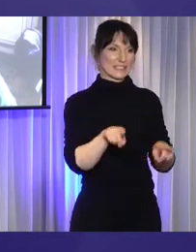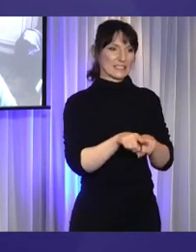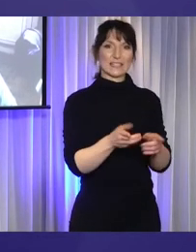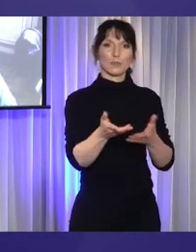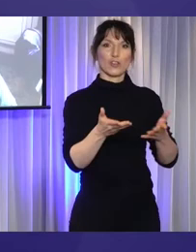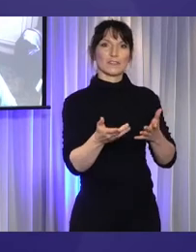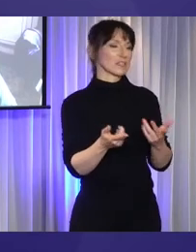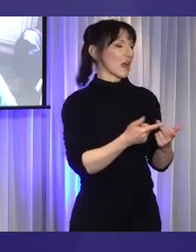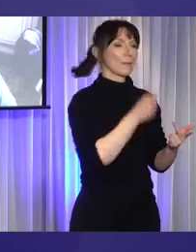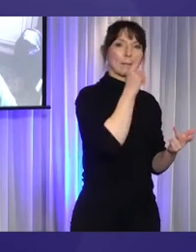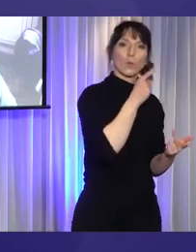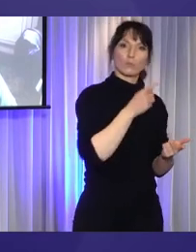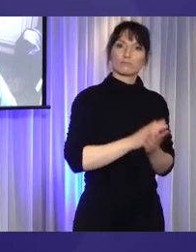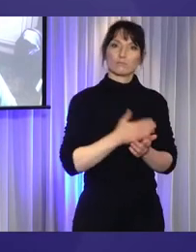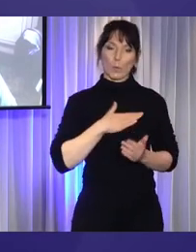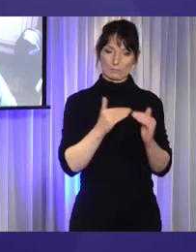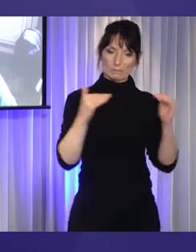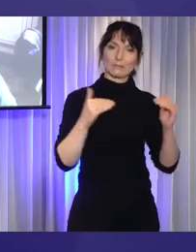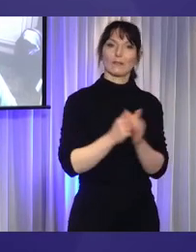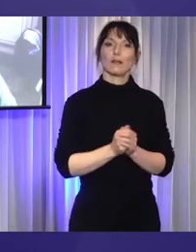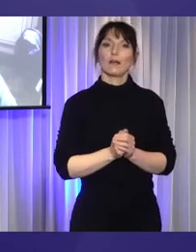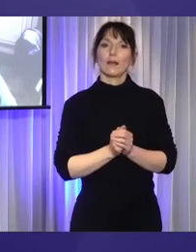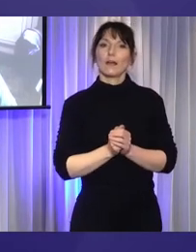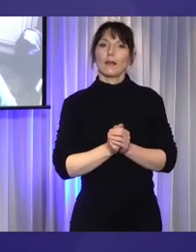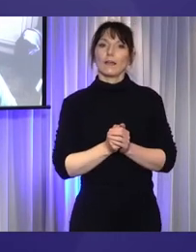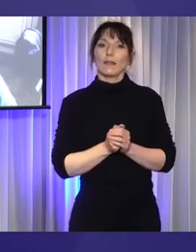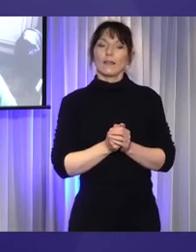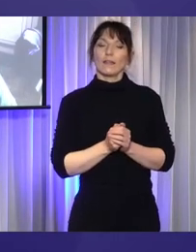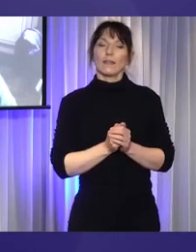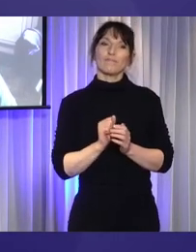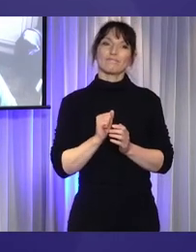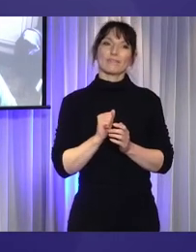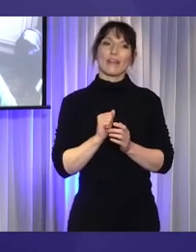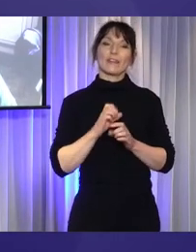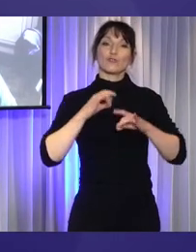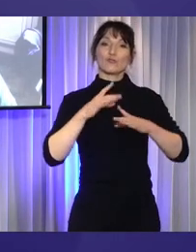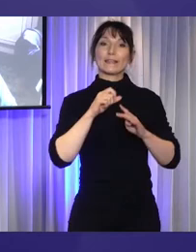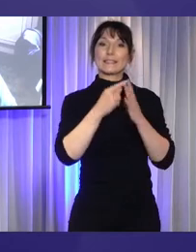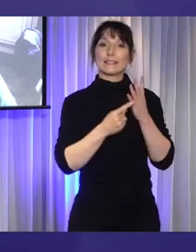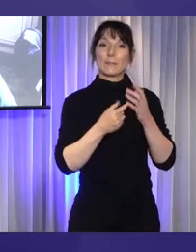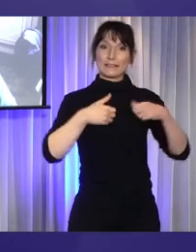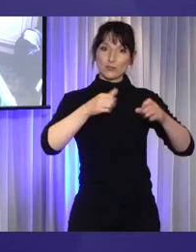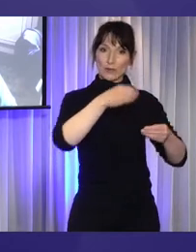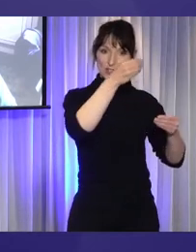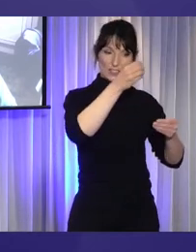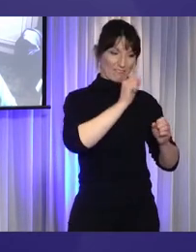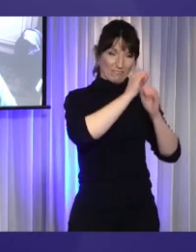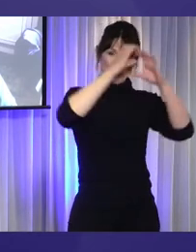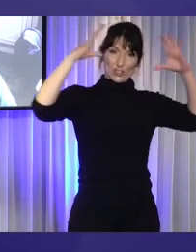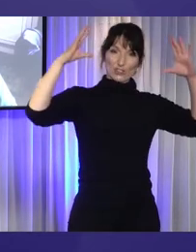The Australian Disability Strategy's vision is for an inclusive Australian society